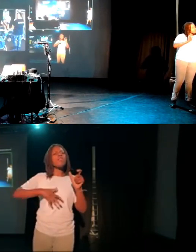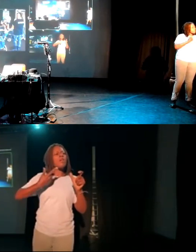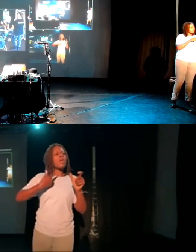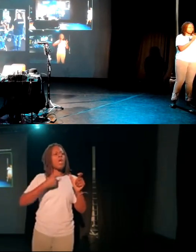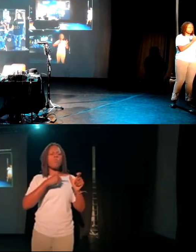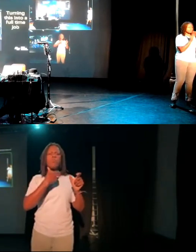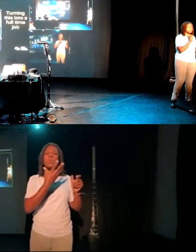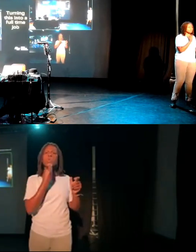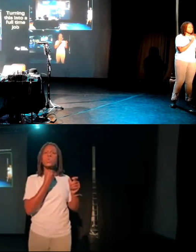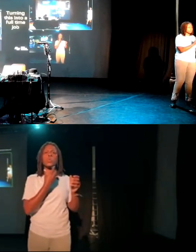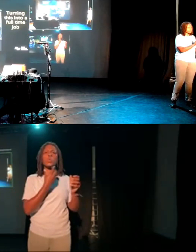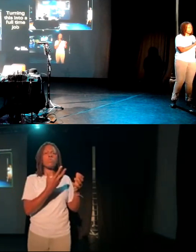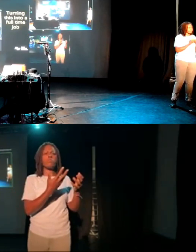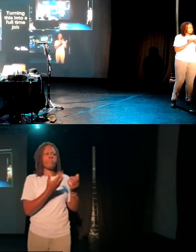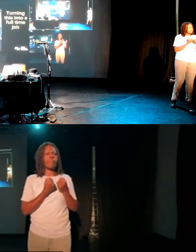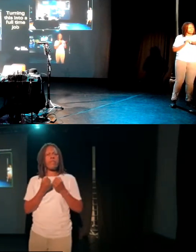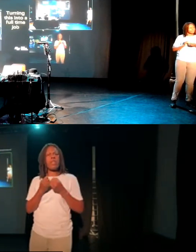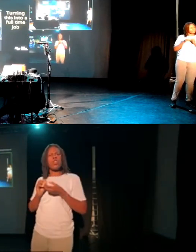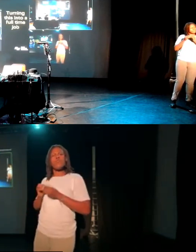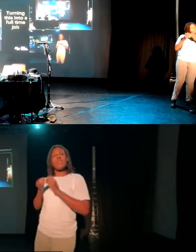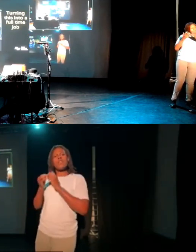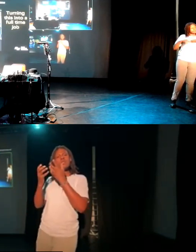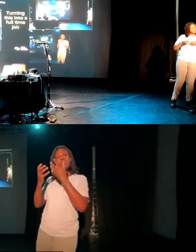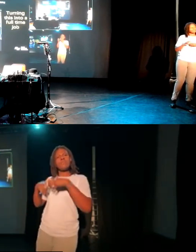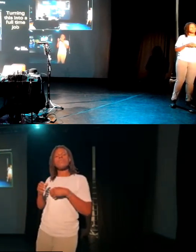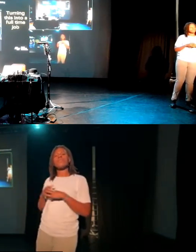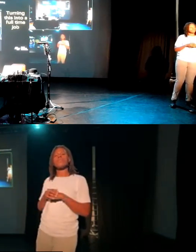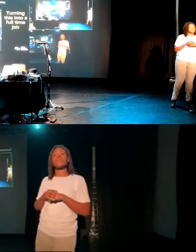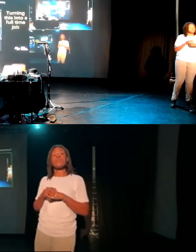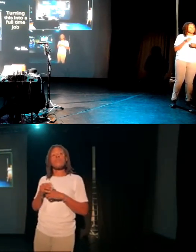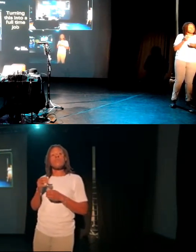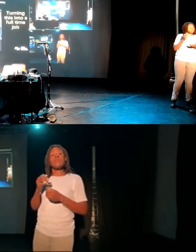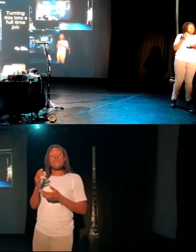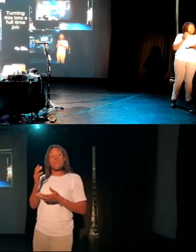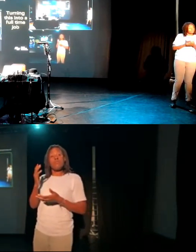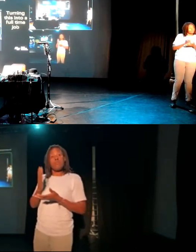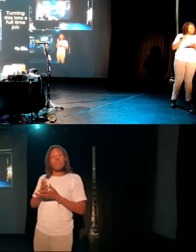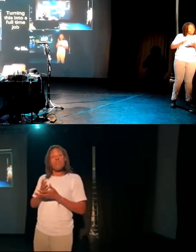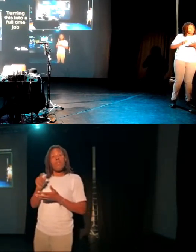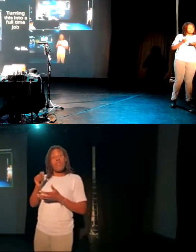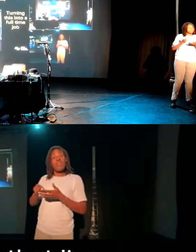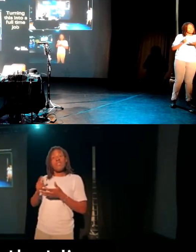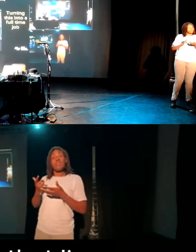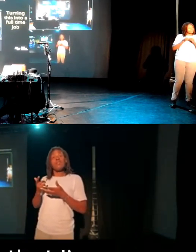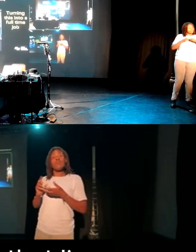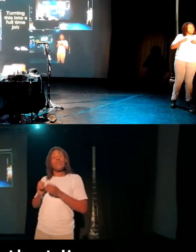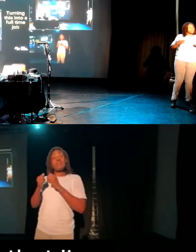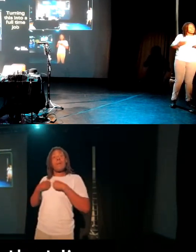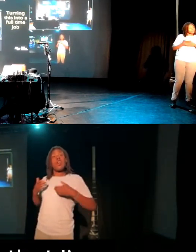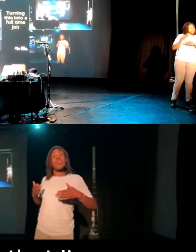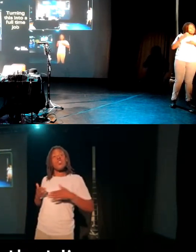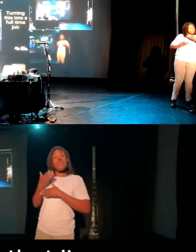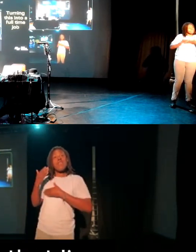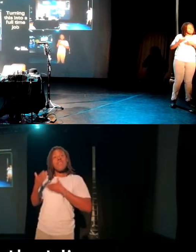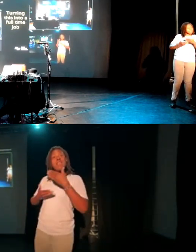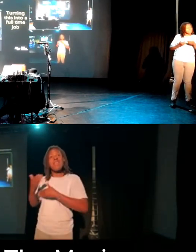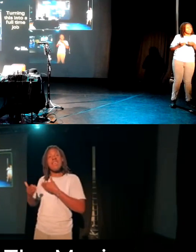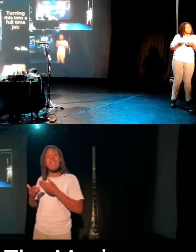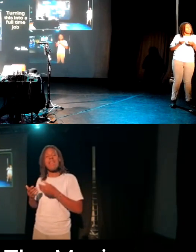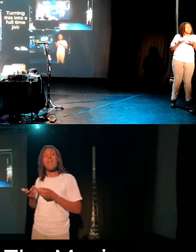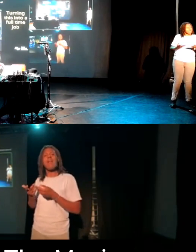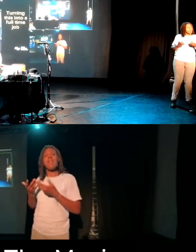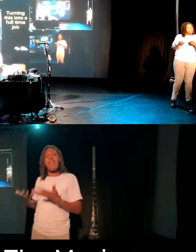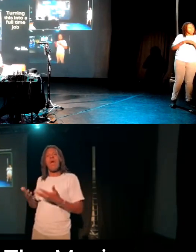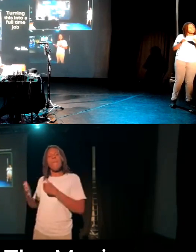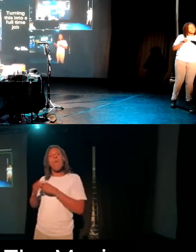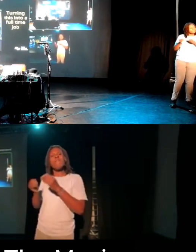eventually managed to find a way of building a job out of that effectively, which has given me the freedom to do some of the more exploratory work that I've done. So I